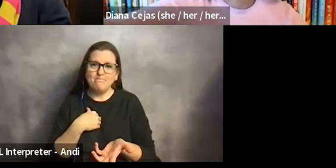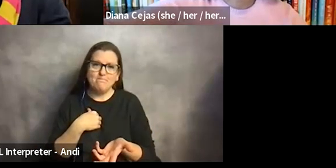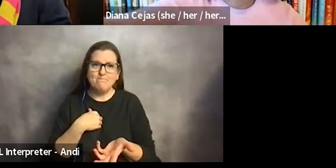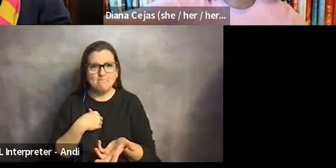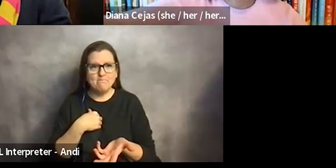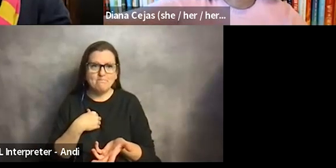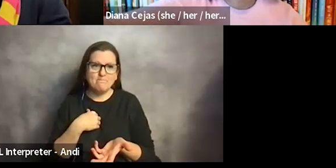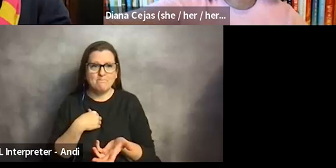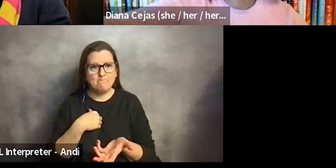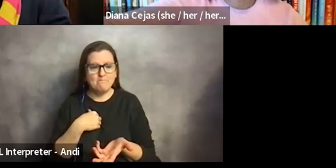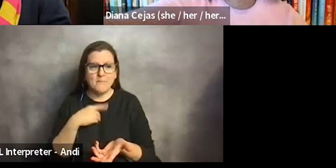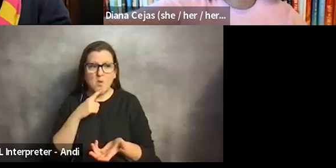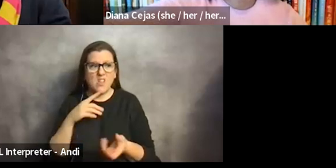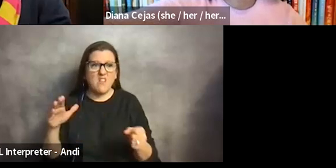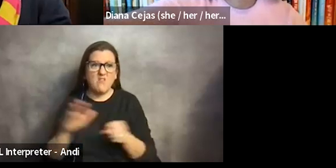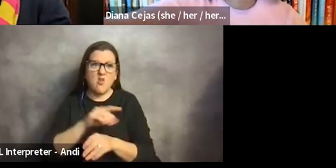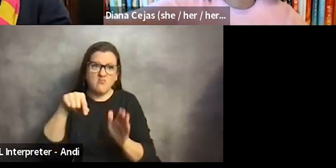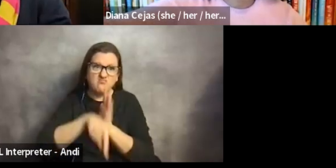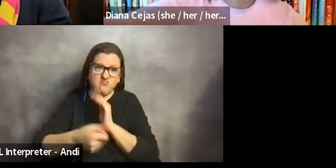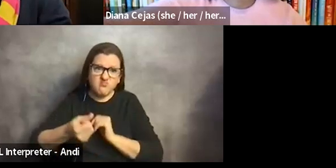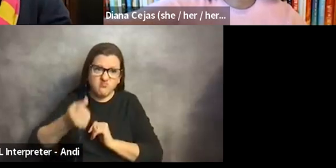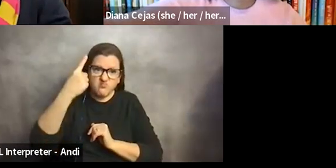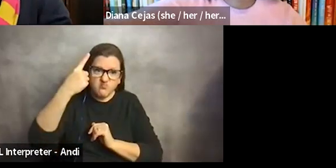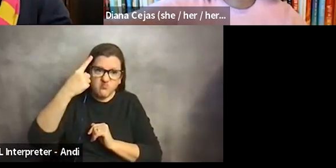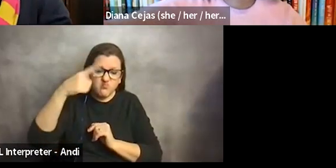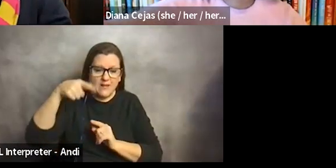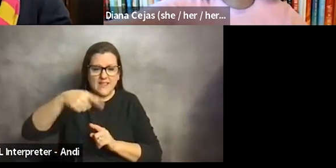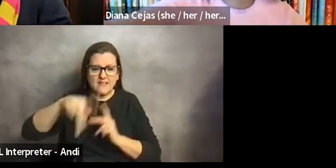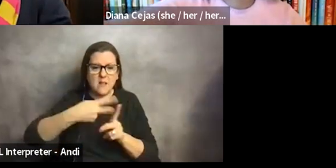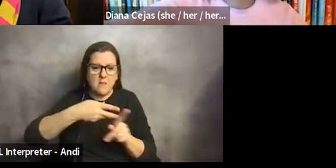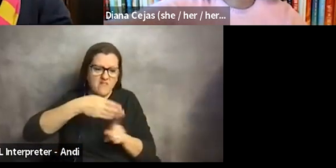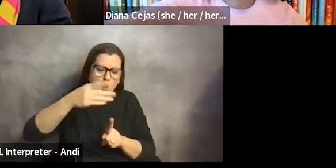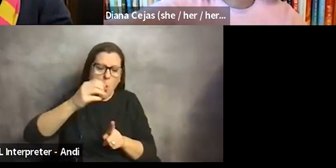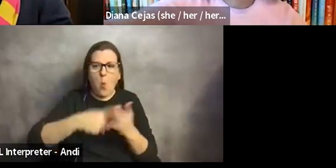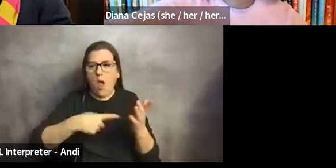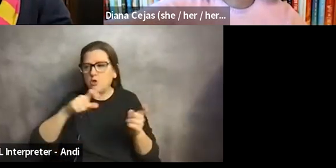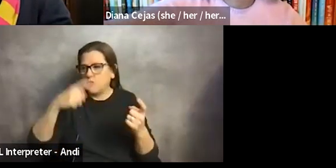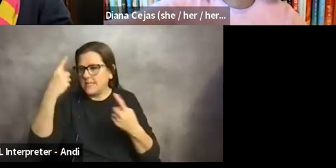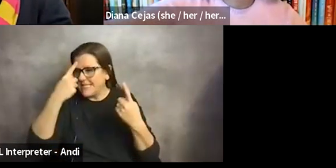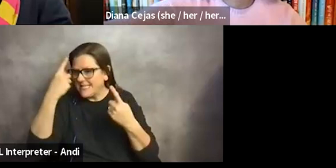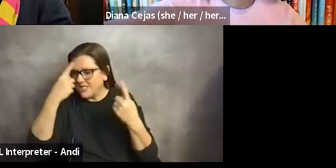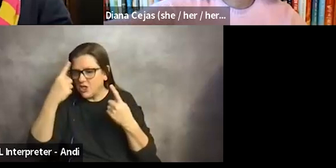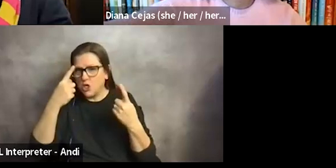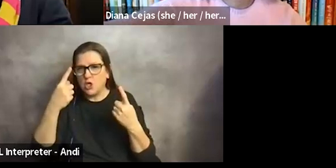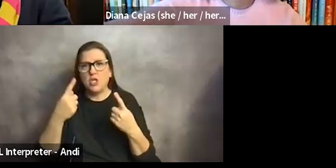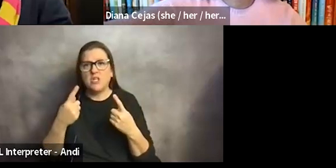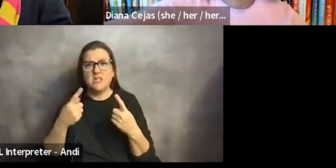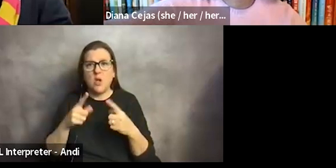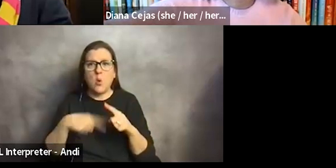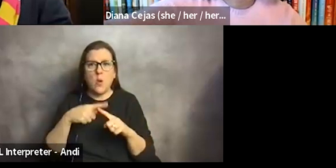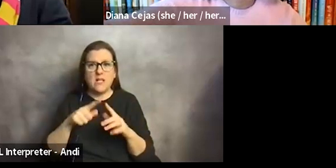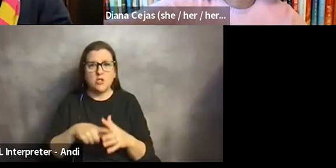a great understanding of how things work or maybe things that I should consider, um, starting off. that came with more